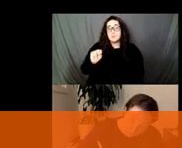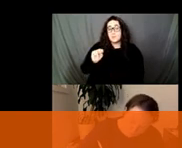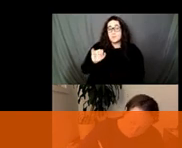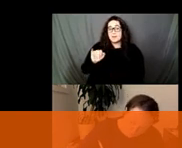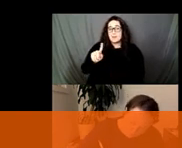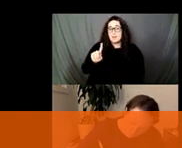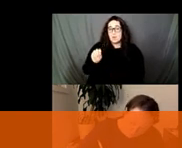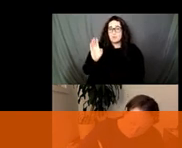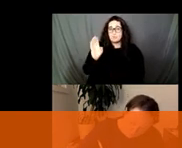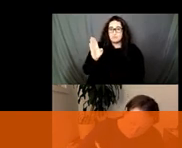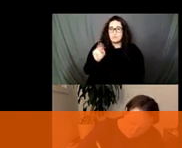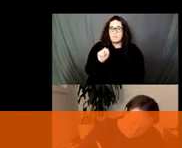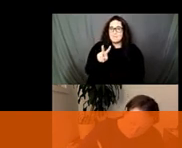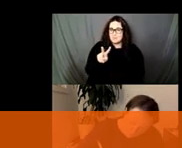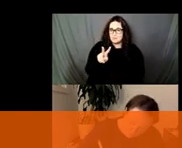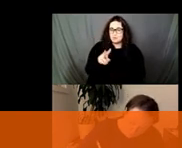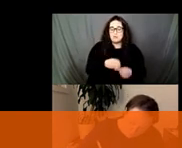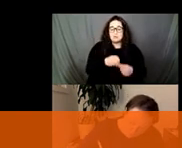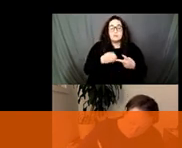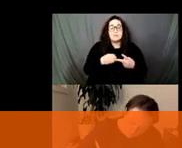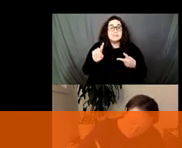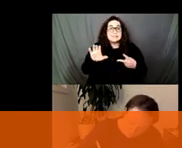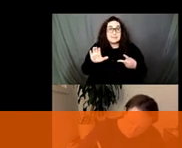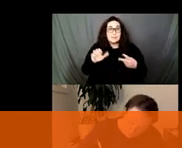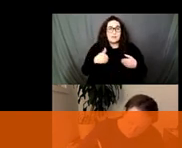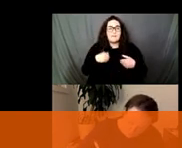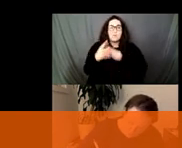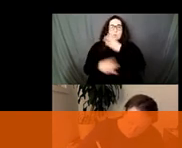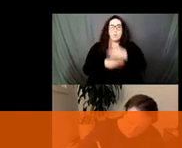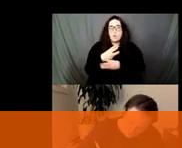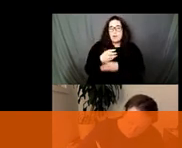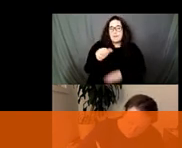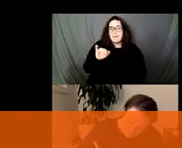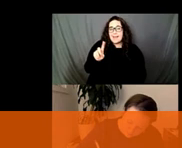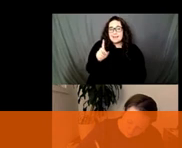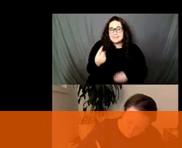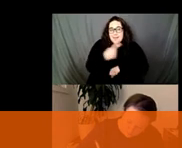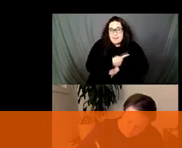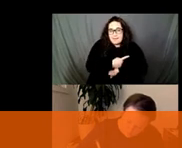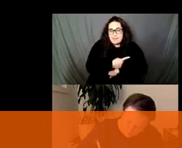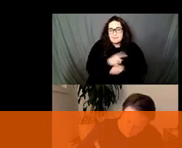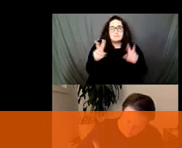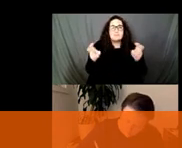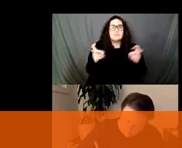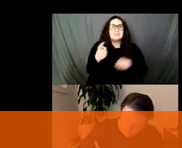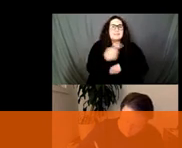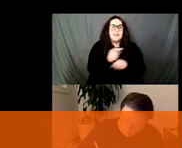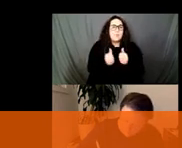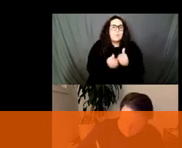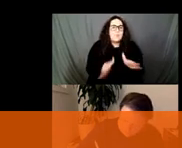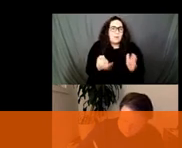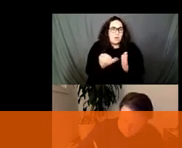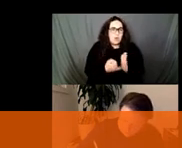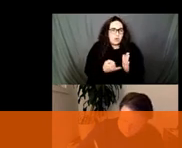world aids day day without art um we had a discussion with several members of our community